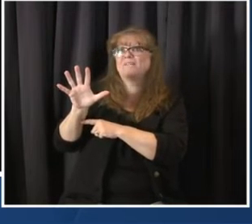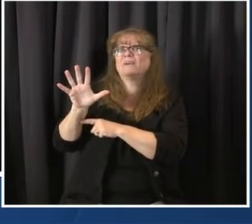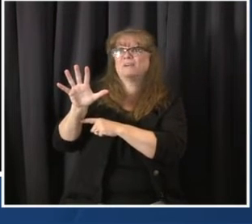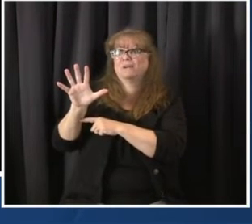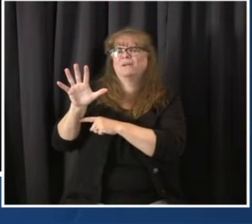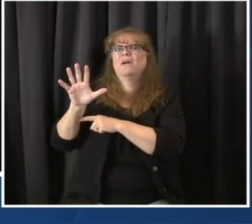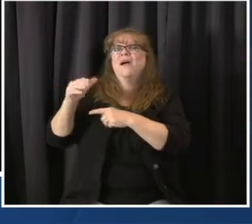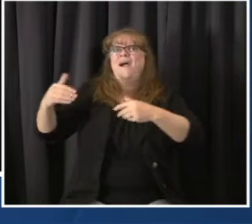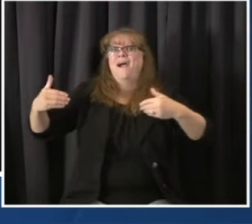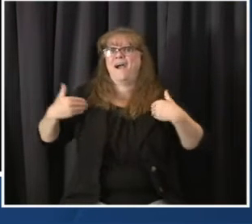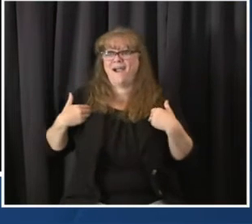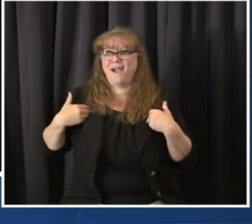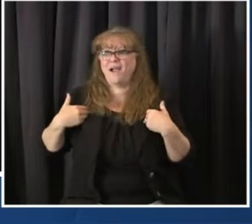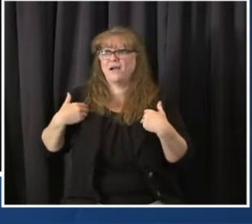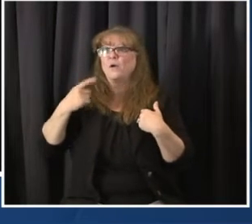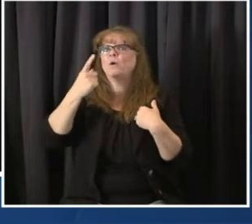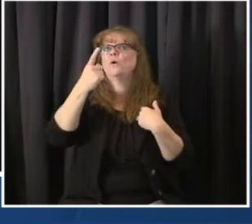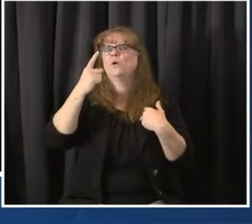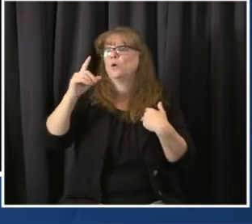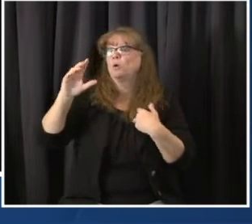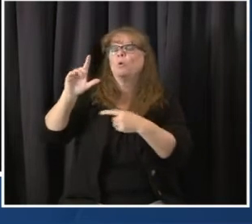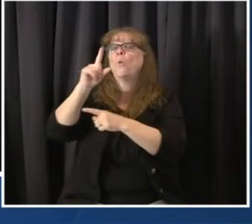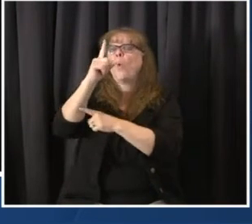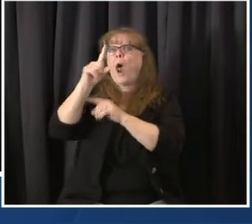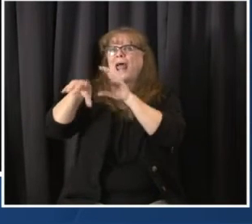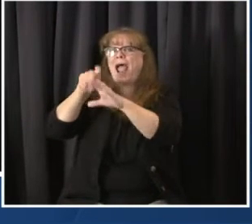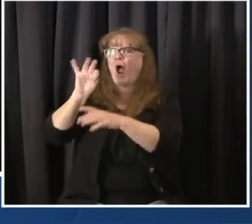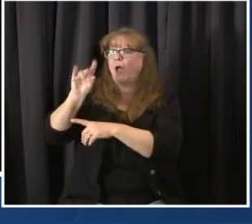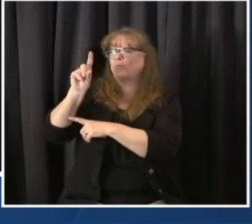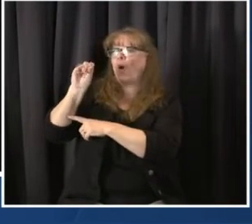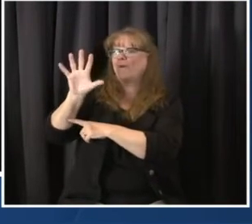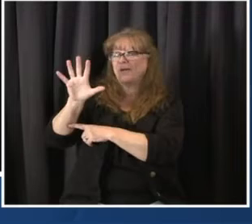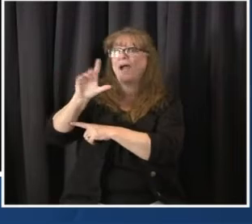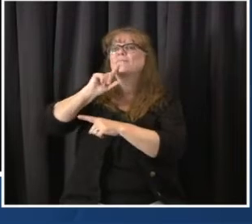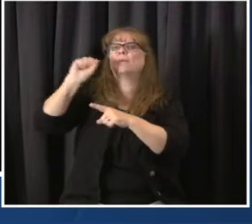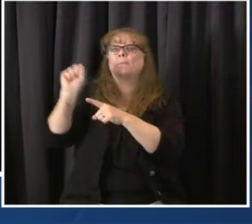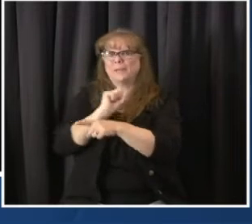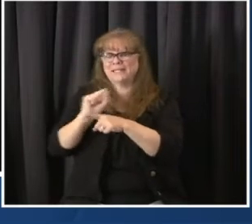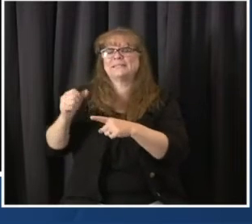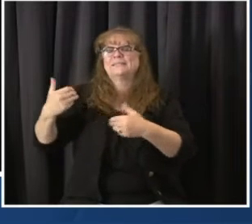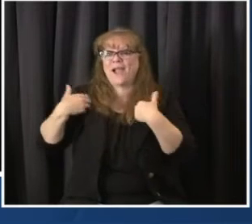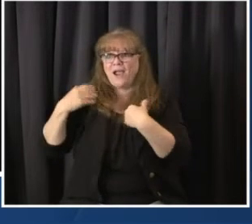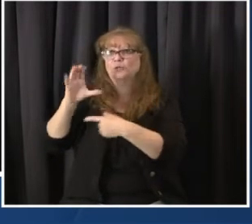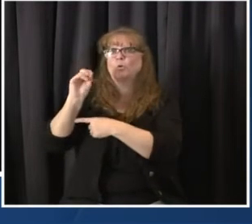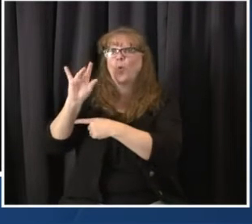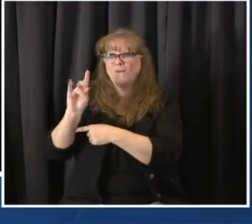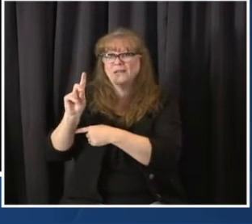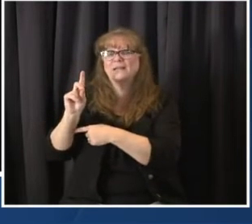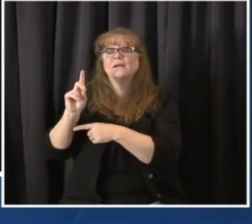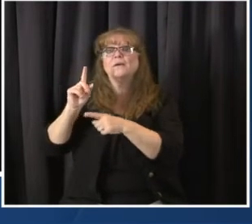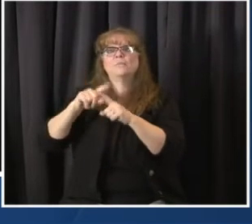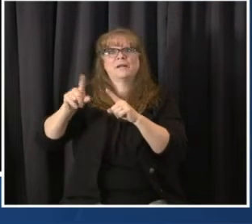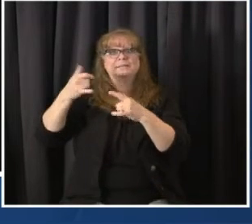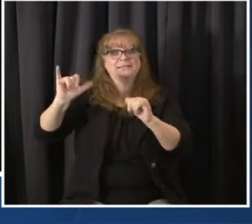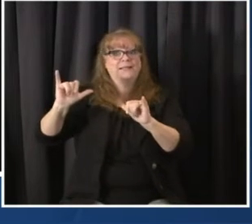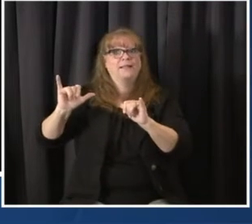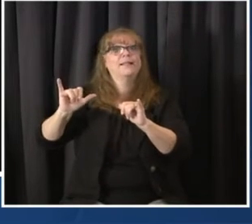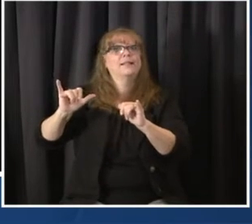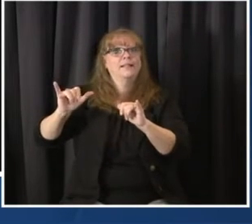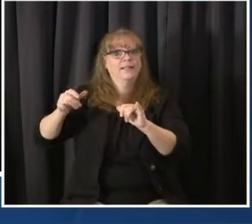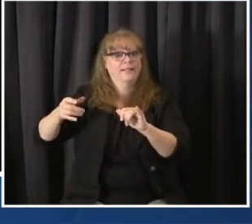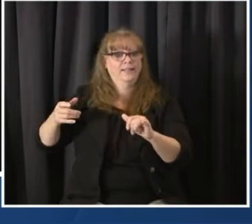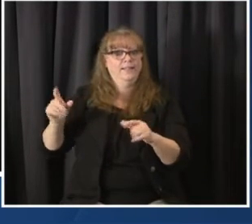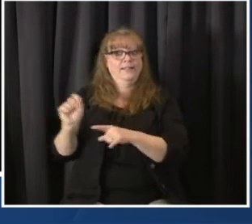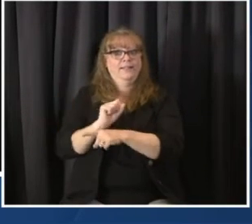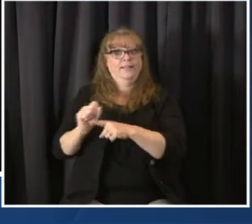November. But still, we continue to see a large percentage of Colorado's population actively infected with COVID-19 and having the potential